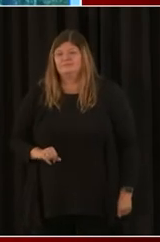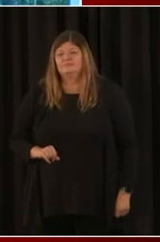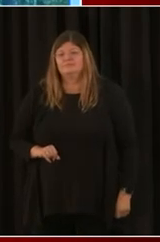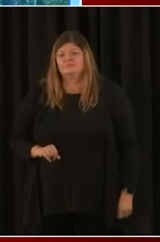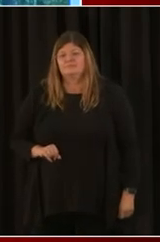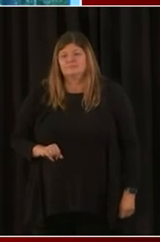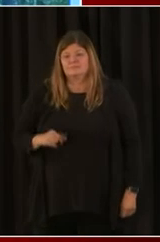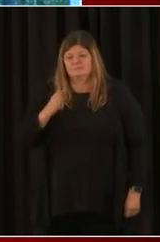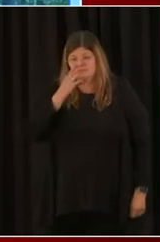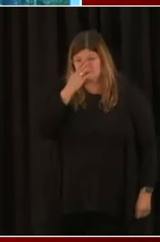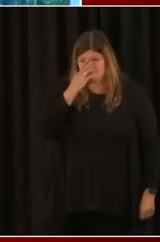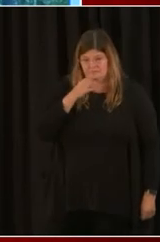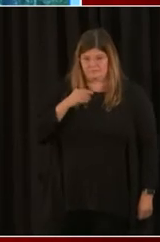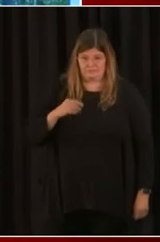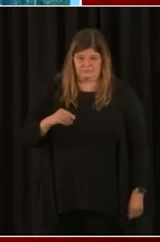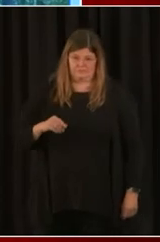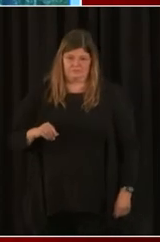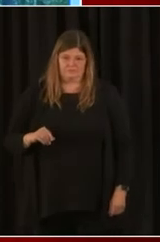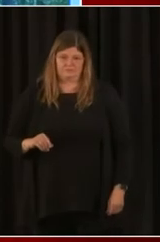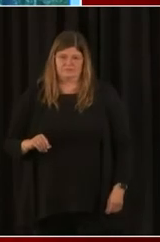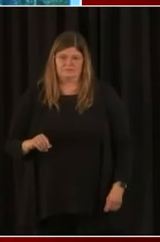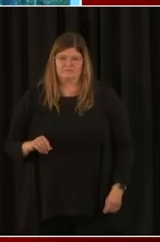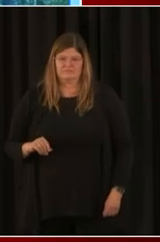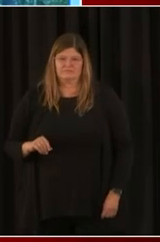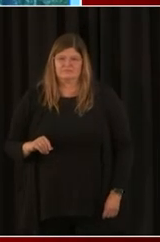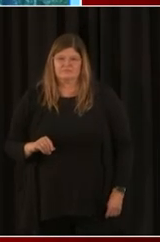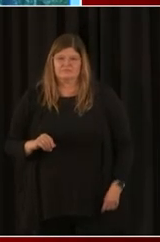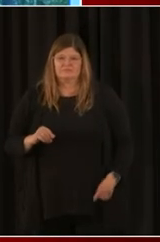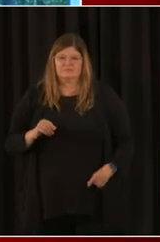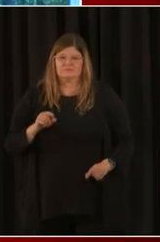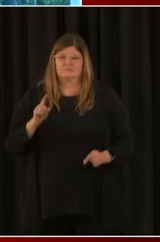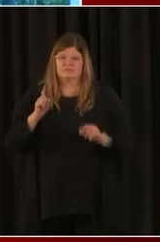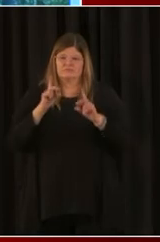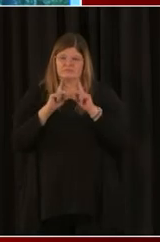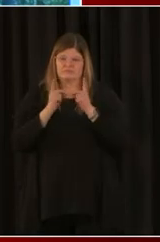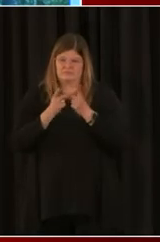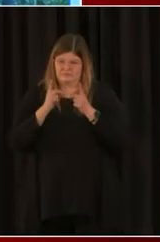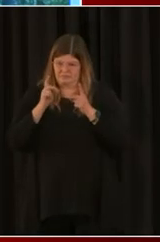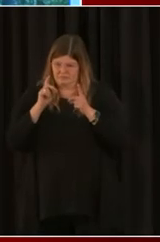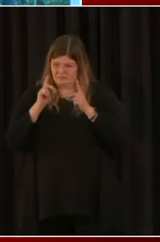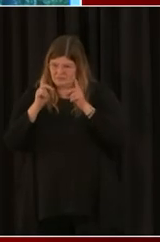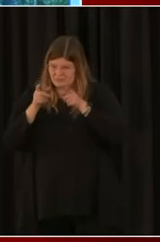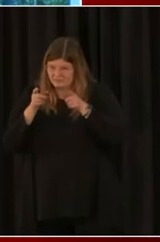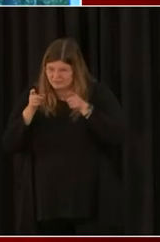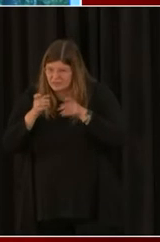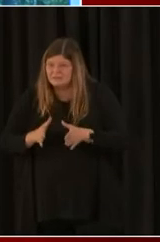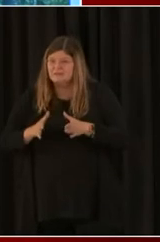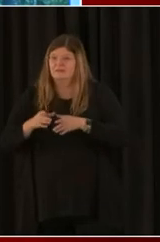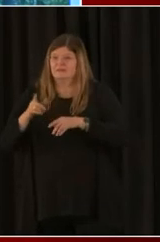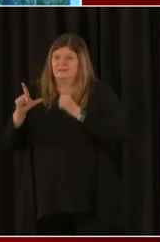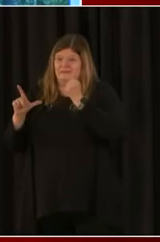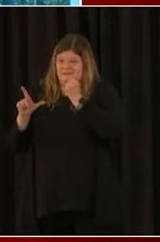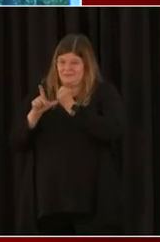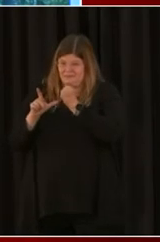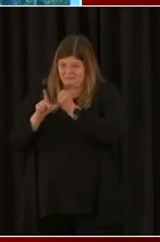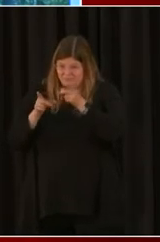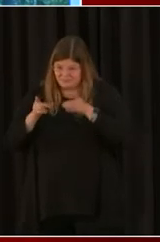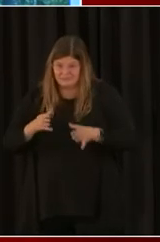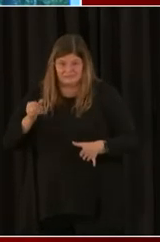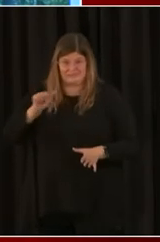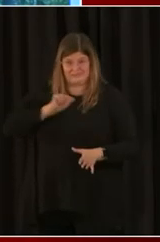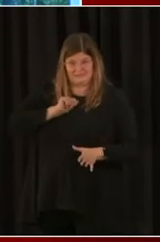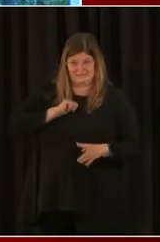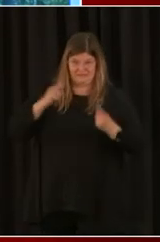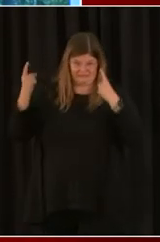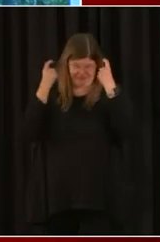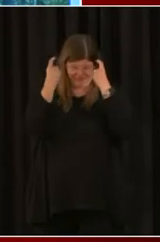our district director, the deputy district director, myself, asking, you know, the questions about it. And we just don't know right now